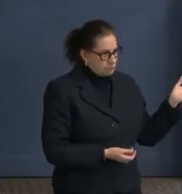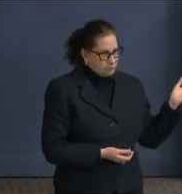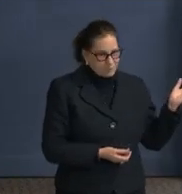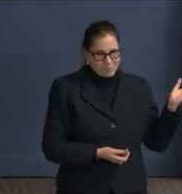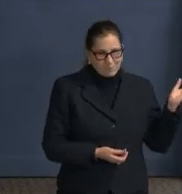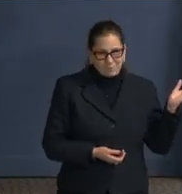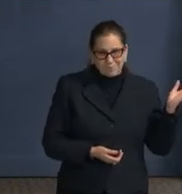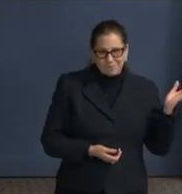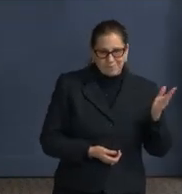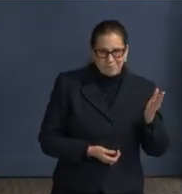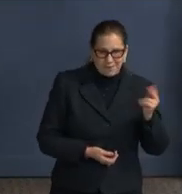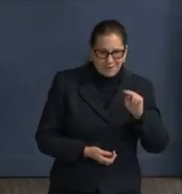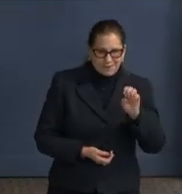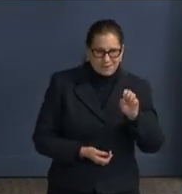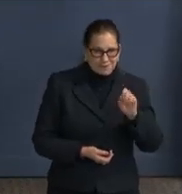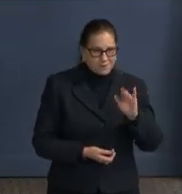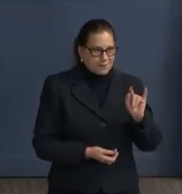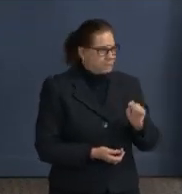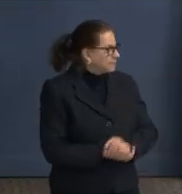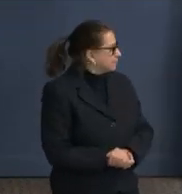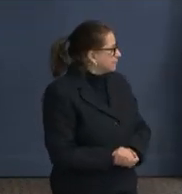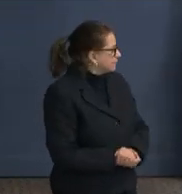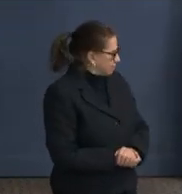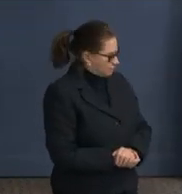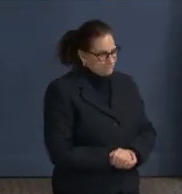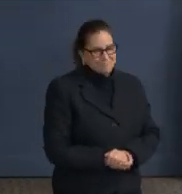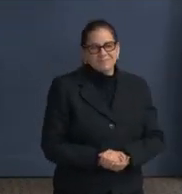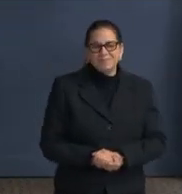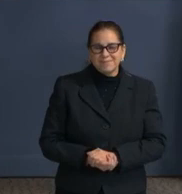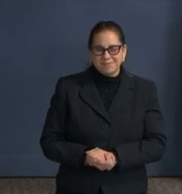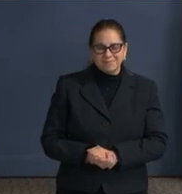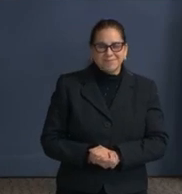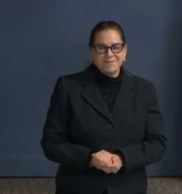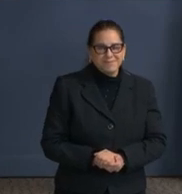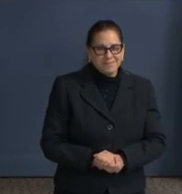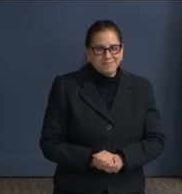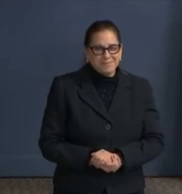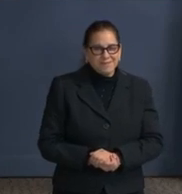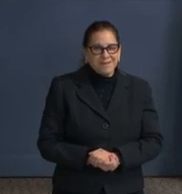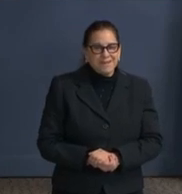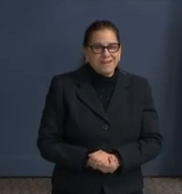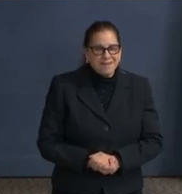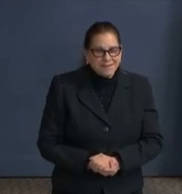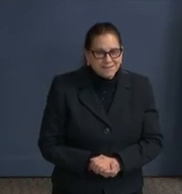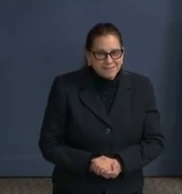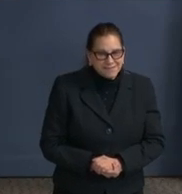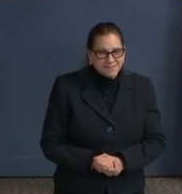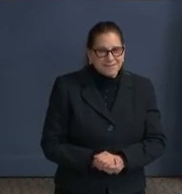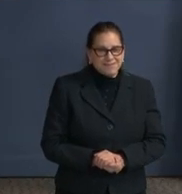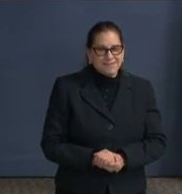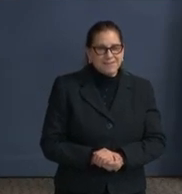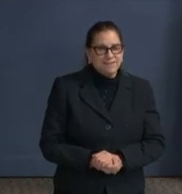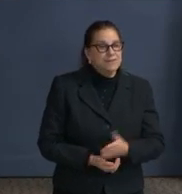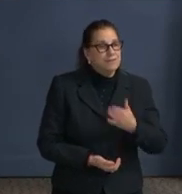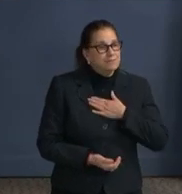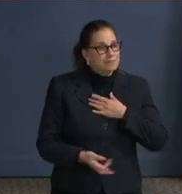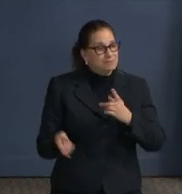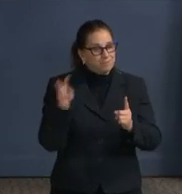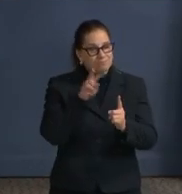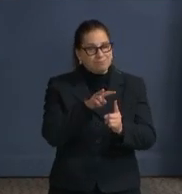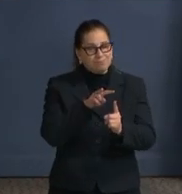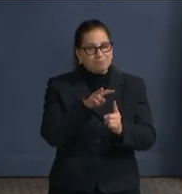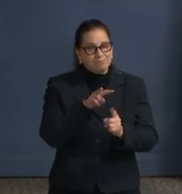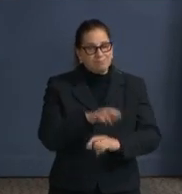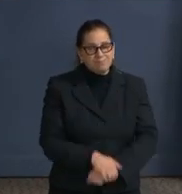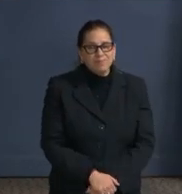The mayor's explanation is exactly what we posit from an epidemiologic perspective. It is premature